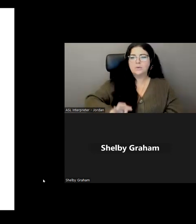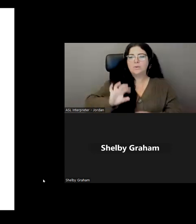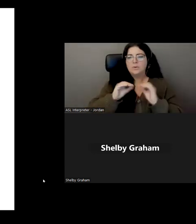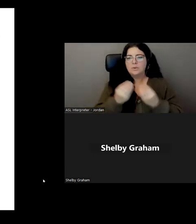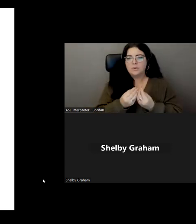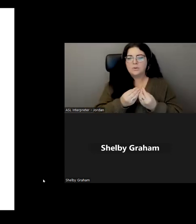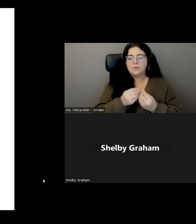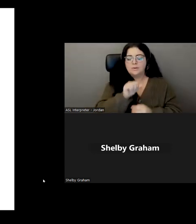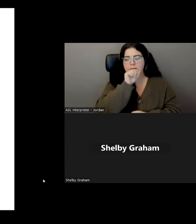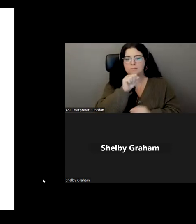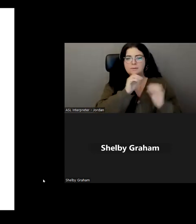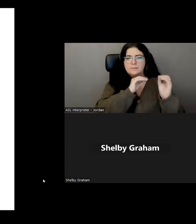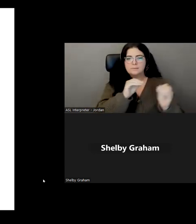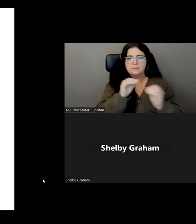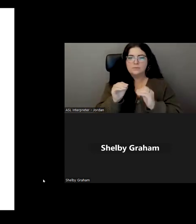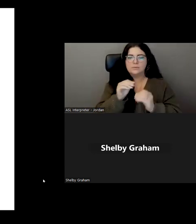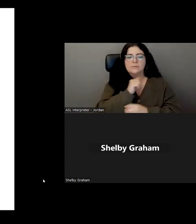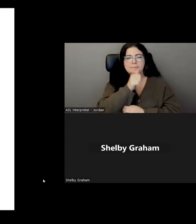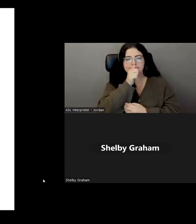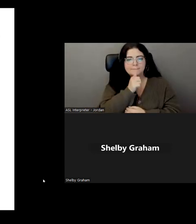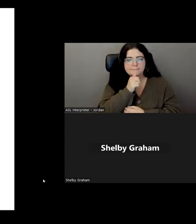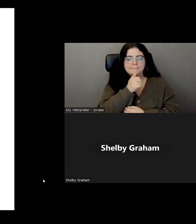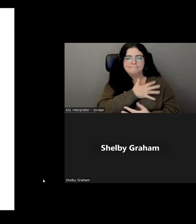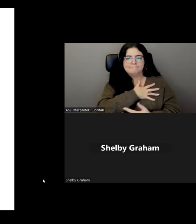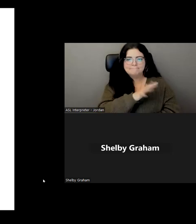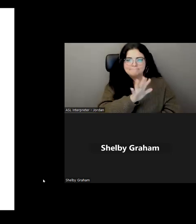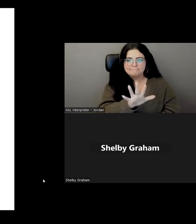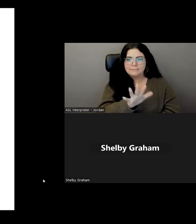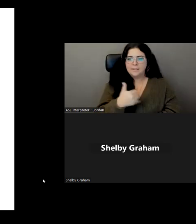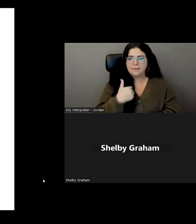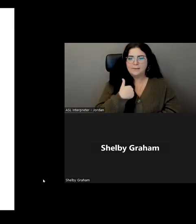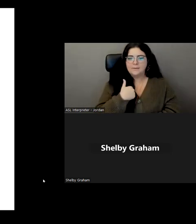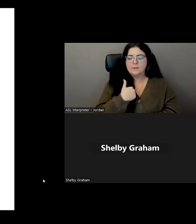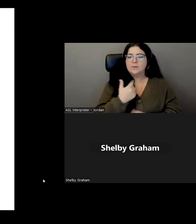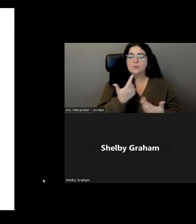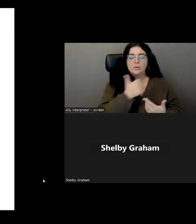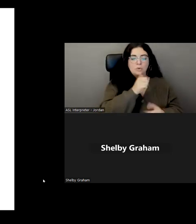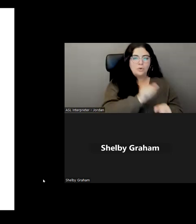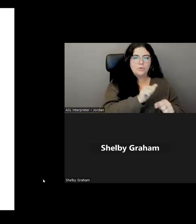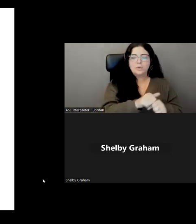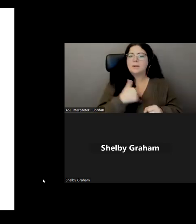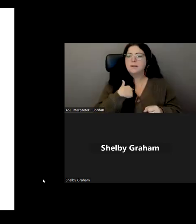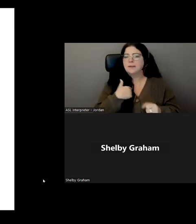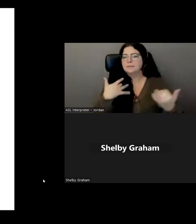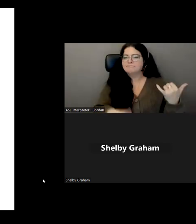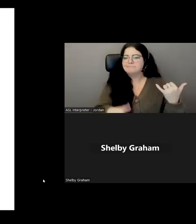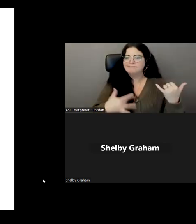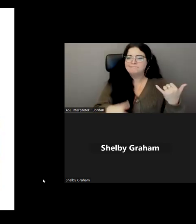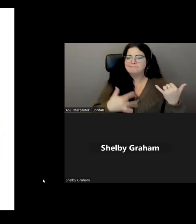loves teaching others through patience and empathy. In his spare time, you'll likely find him playing rock and metal songs on his guitar.